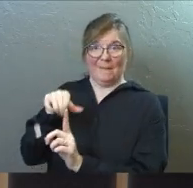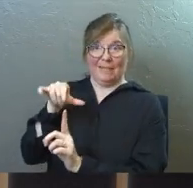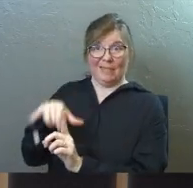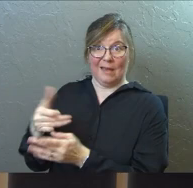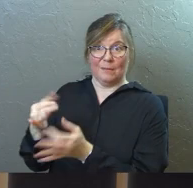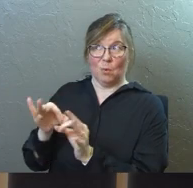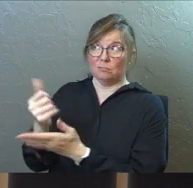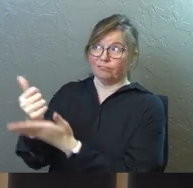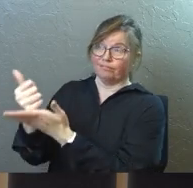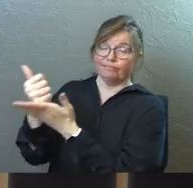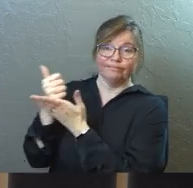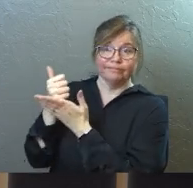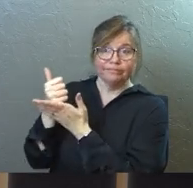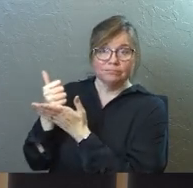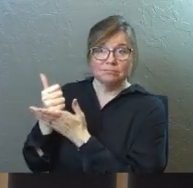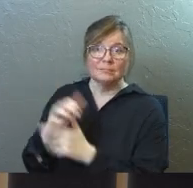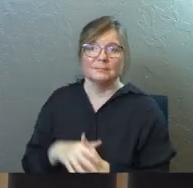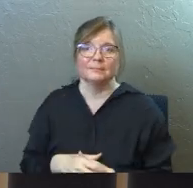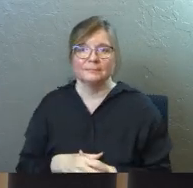We're going to pray.